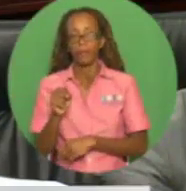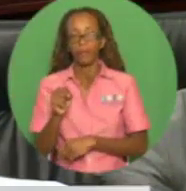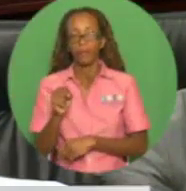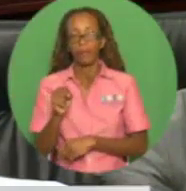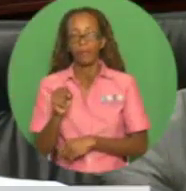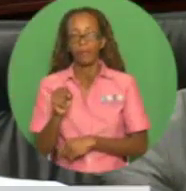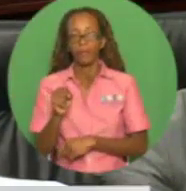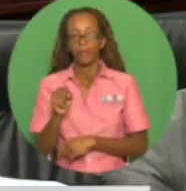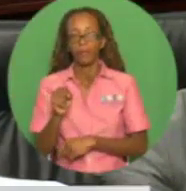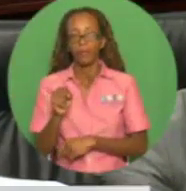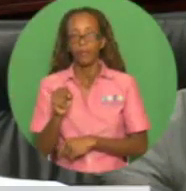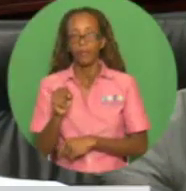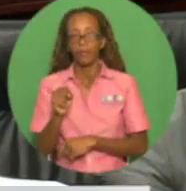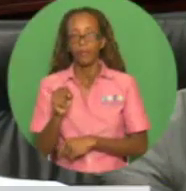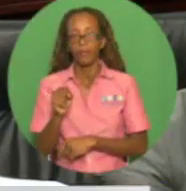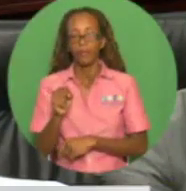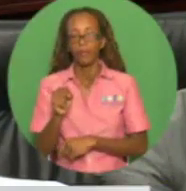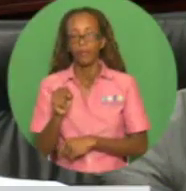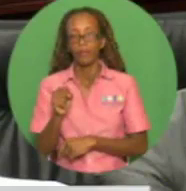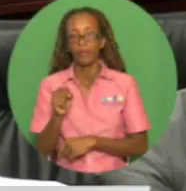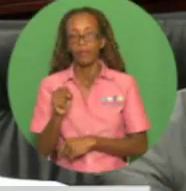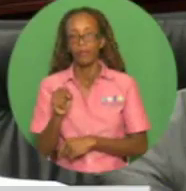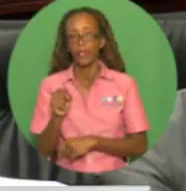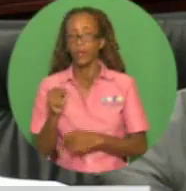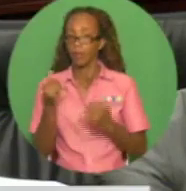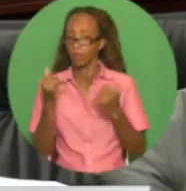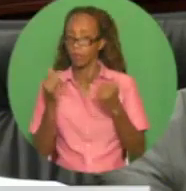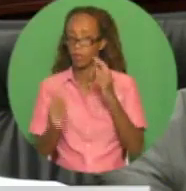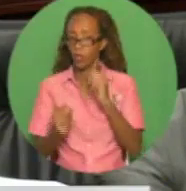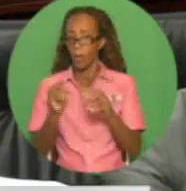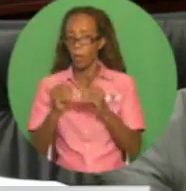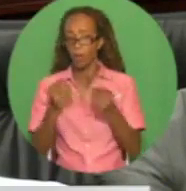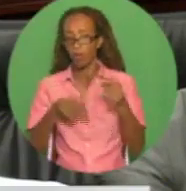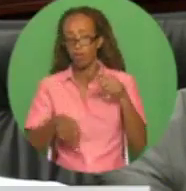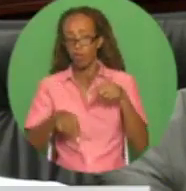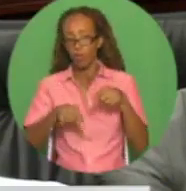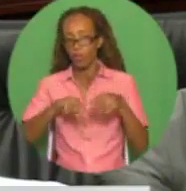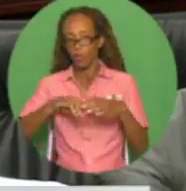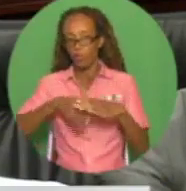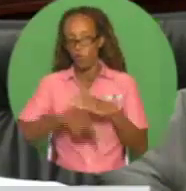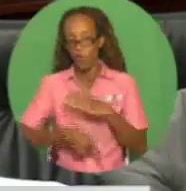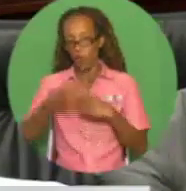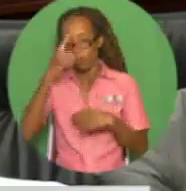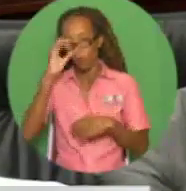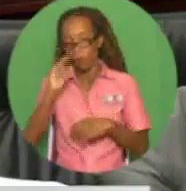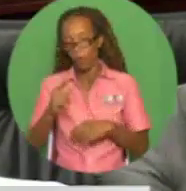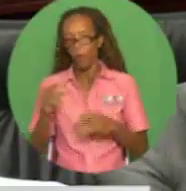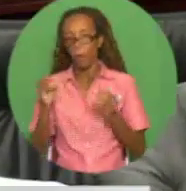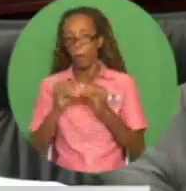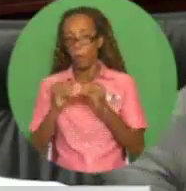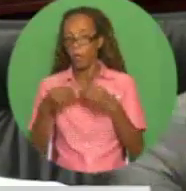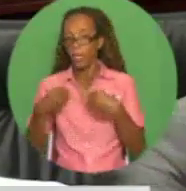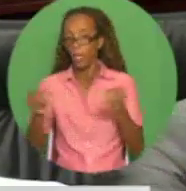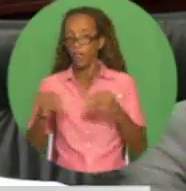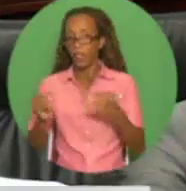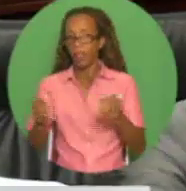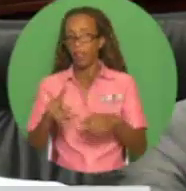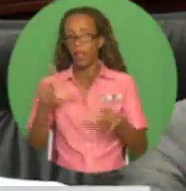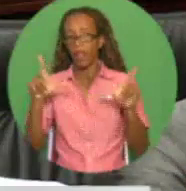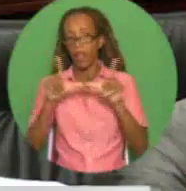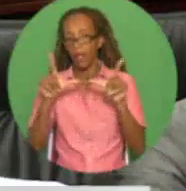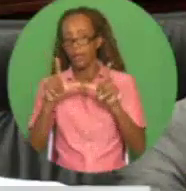been trending upwards. Increased drilling has been taking place, as well as the issuing of licenses for new acreage,